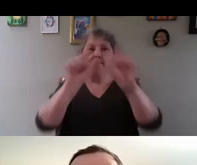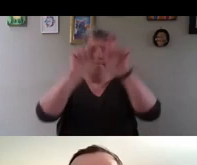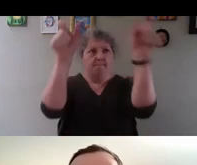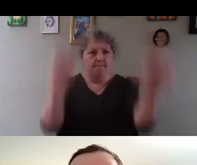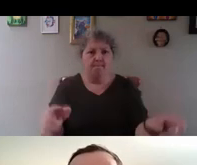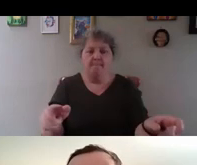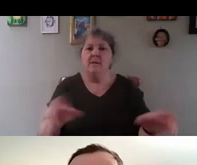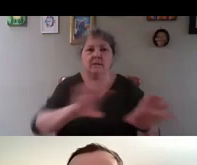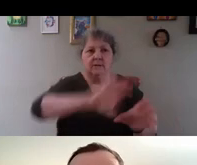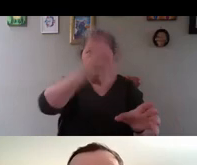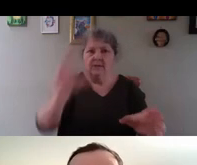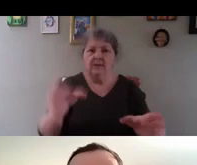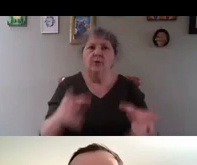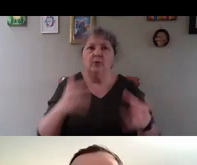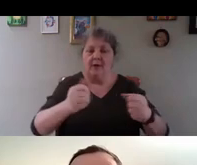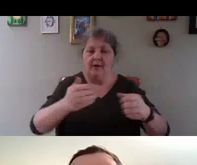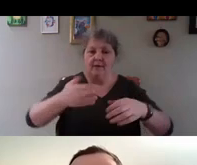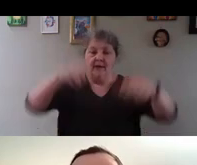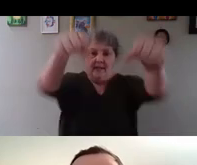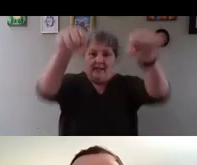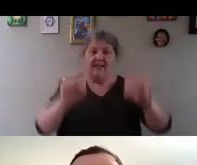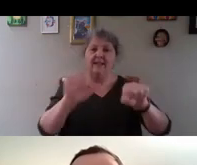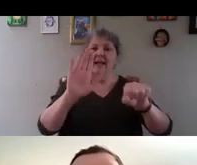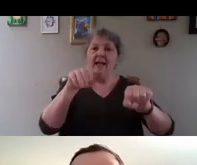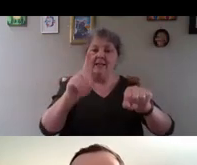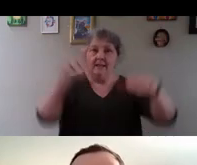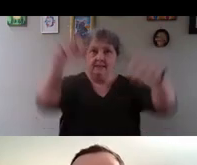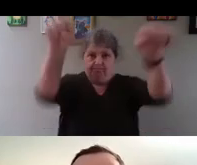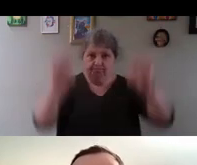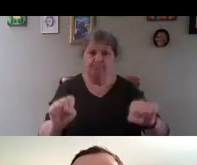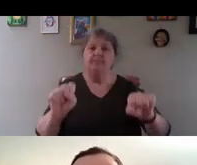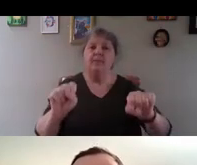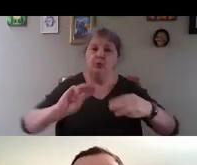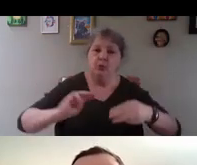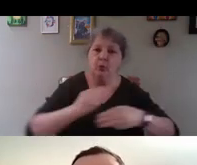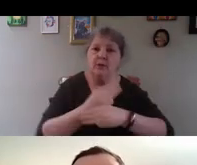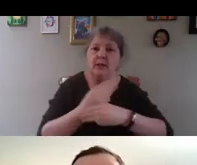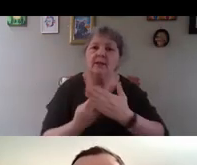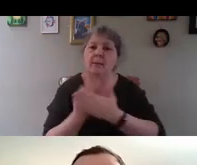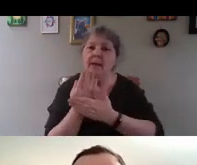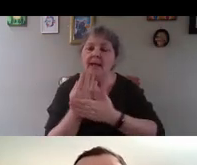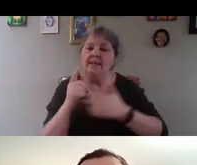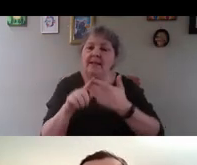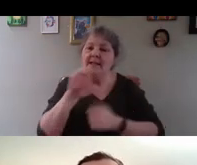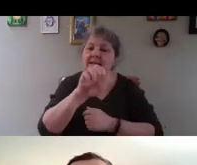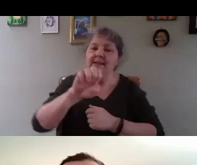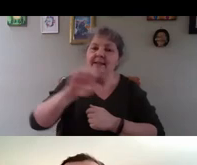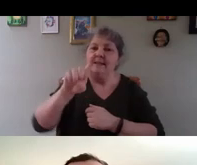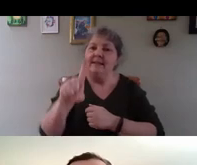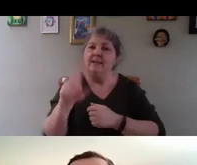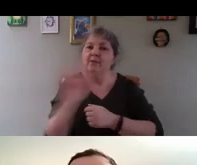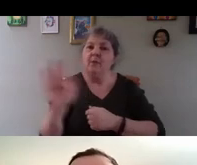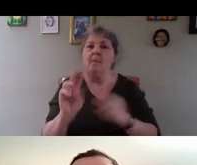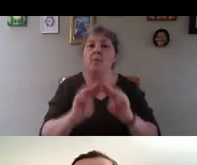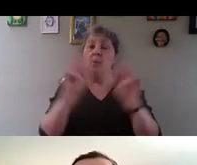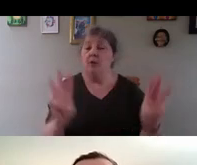you have a lid on top to protect the plants and the seeds from the weather. So, it's quite a